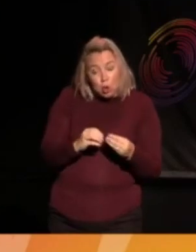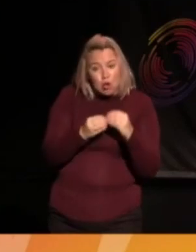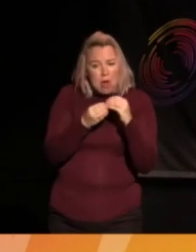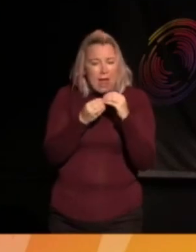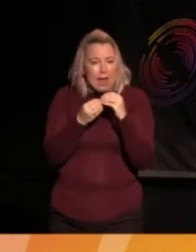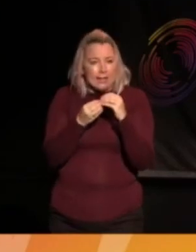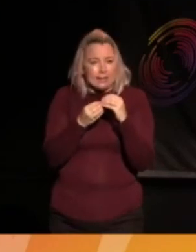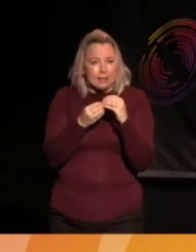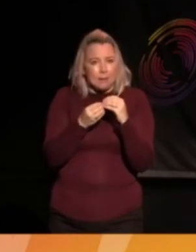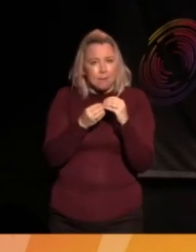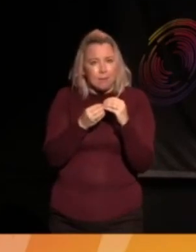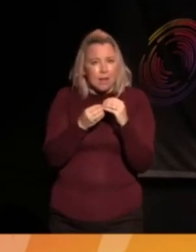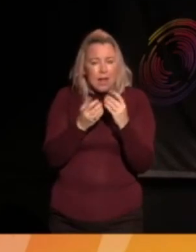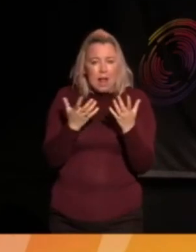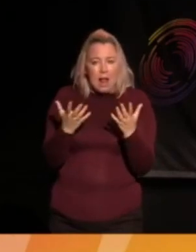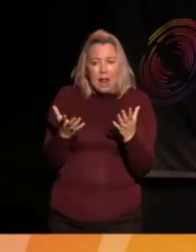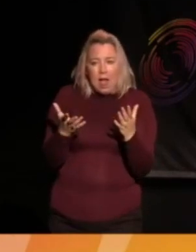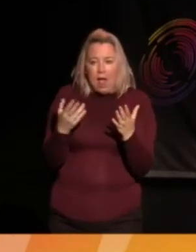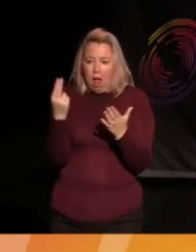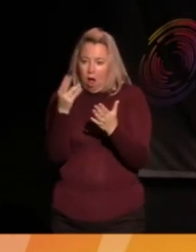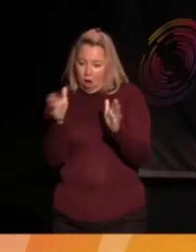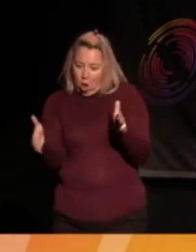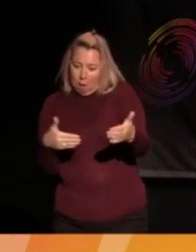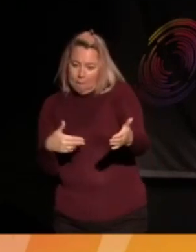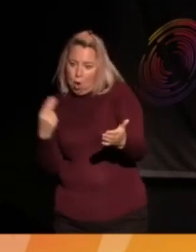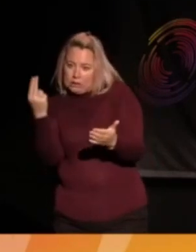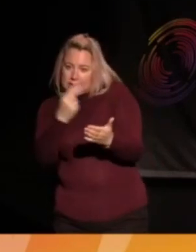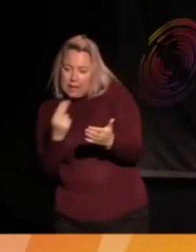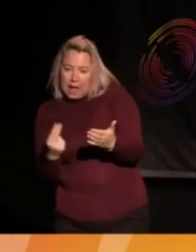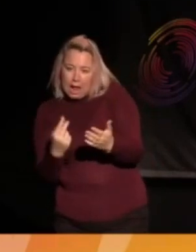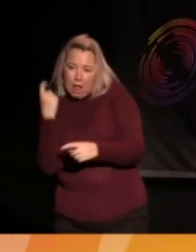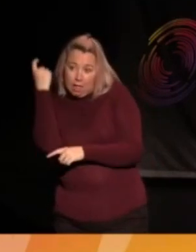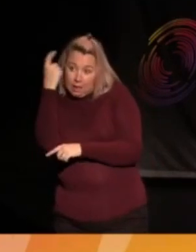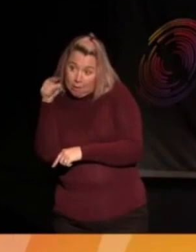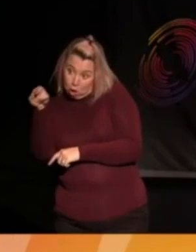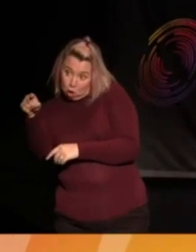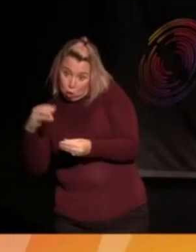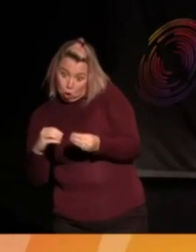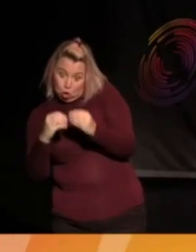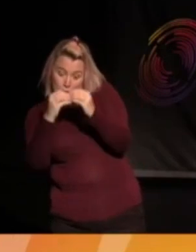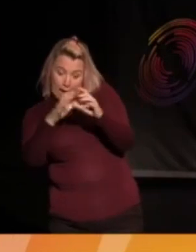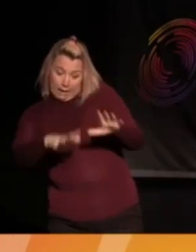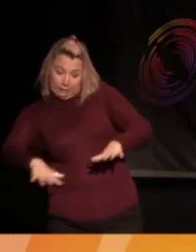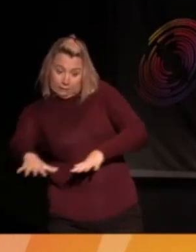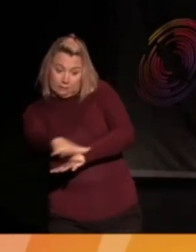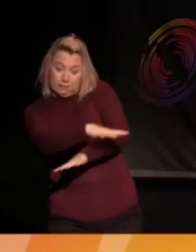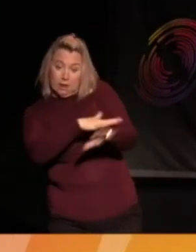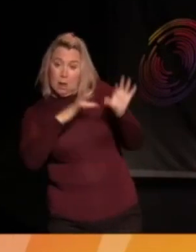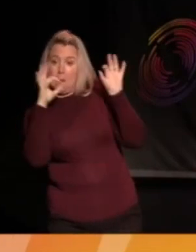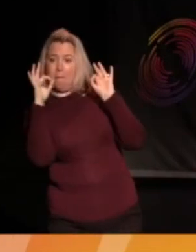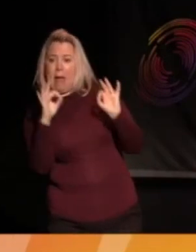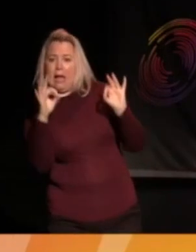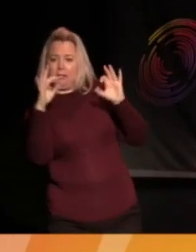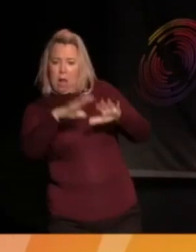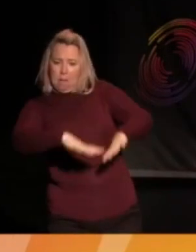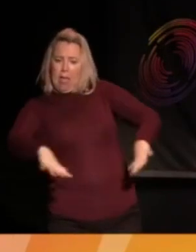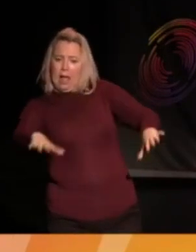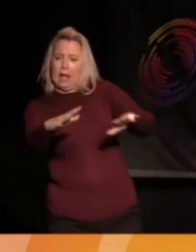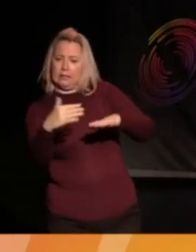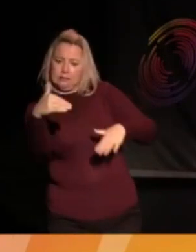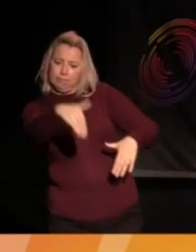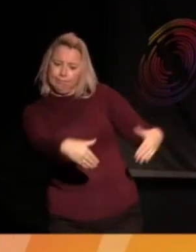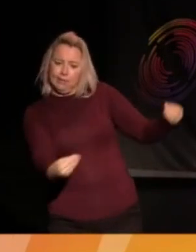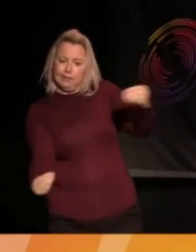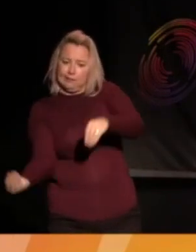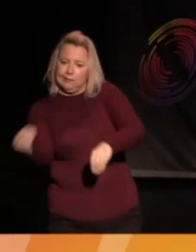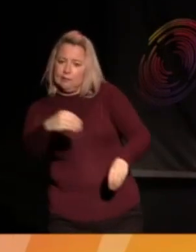but like a cardboard design. Yeah. Where you're getting people to think, well, if you were creating your ideal place, what would it contain and